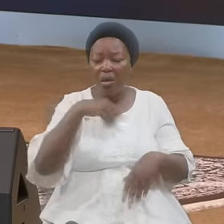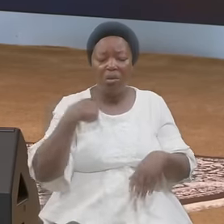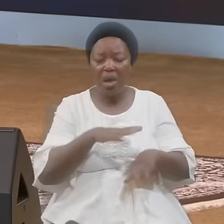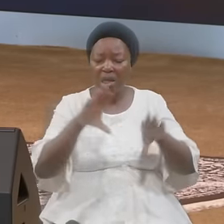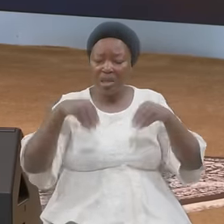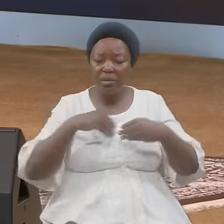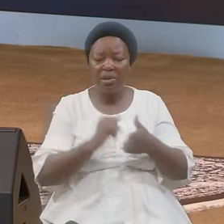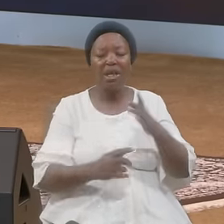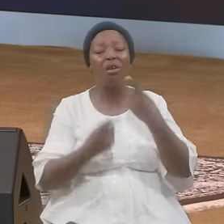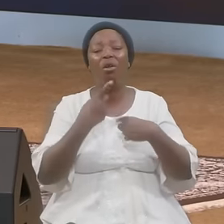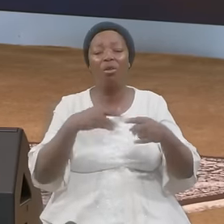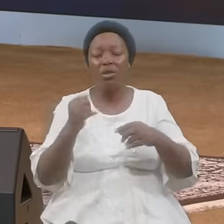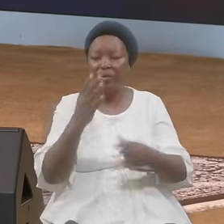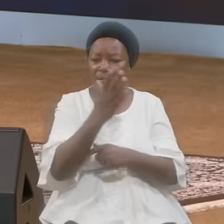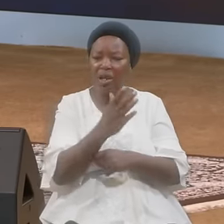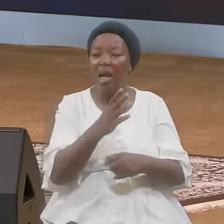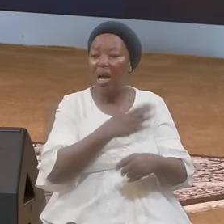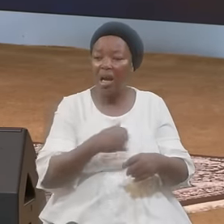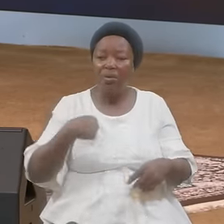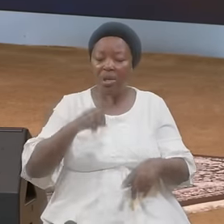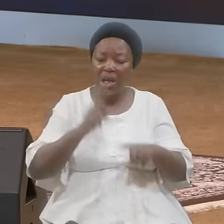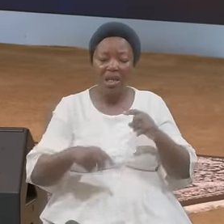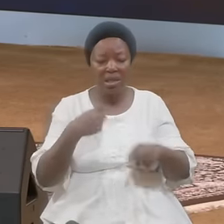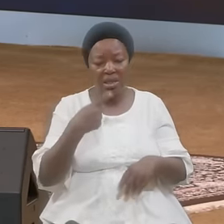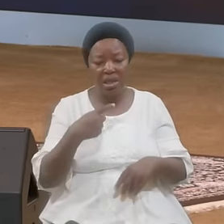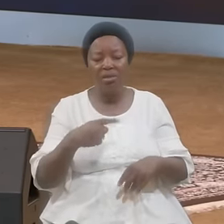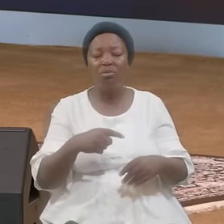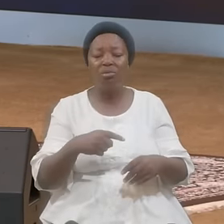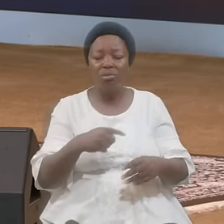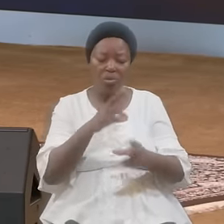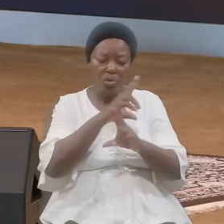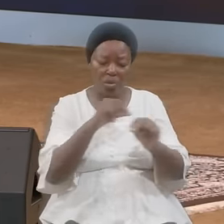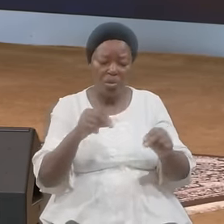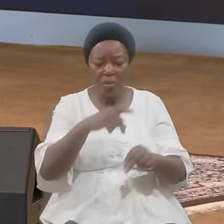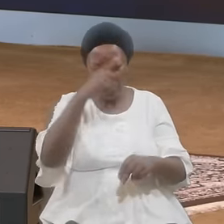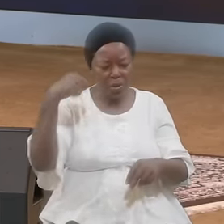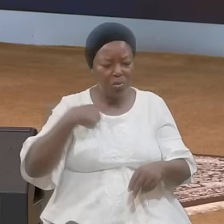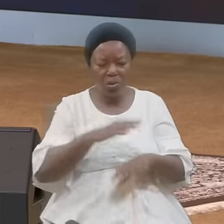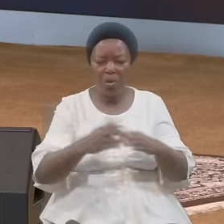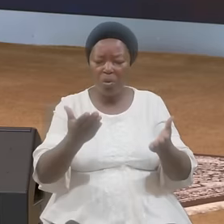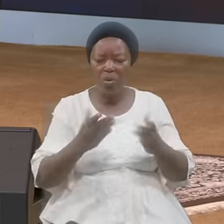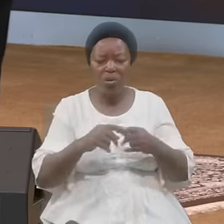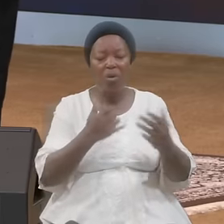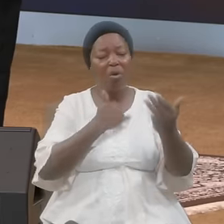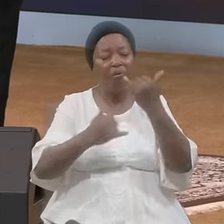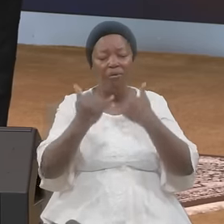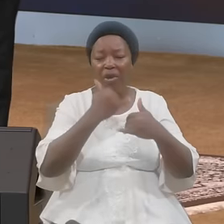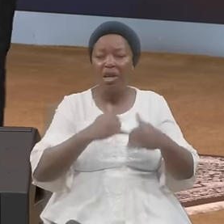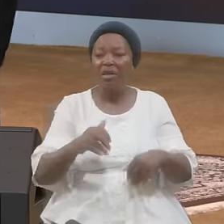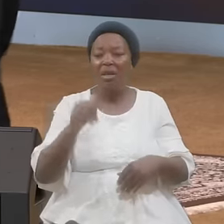Flesh And We Cannot Say No We Don't Want To Offend Her You Know Those